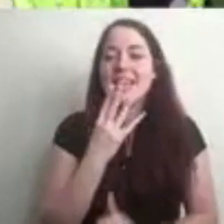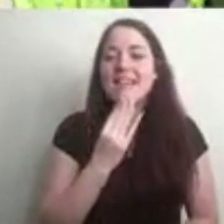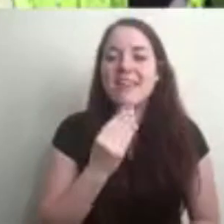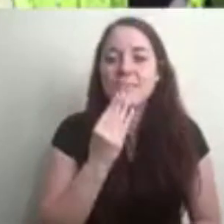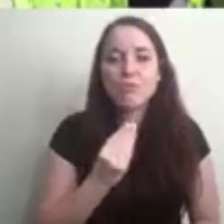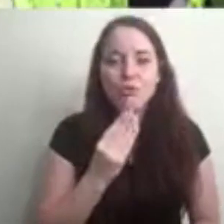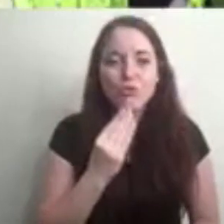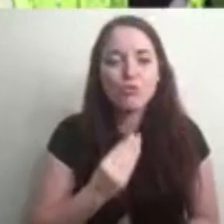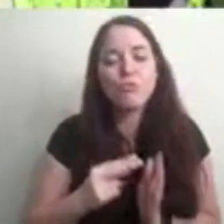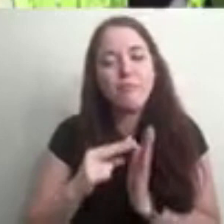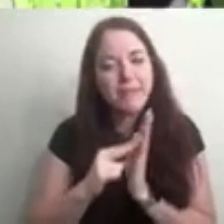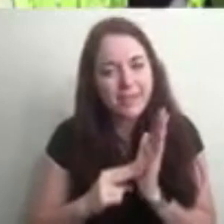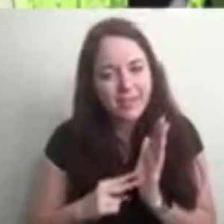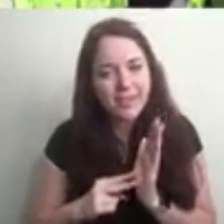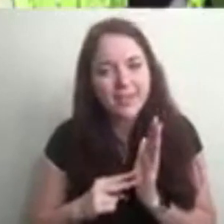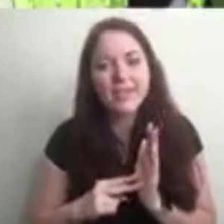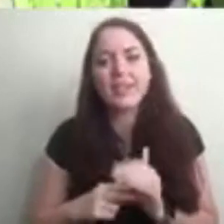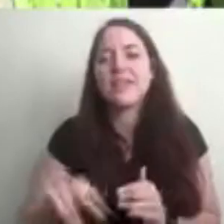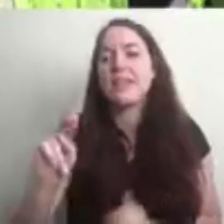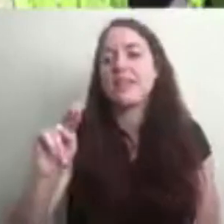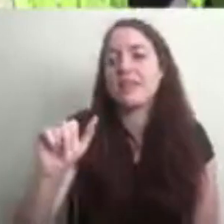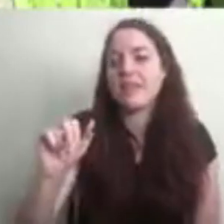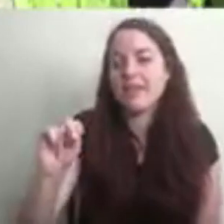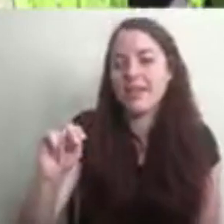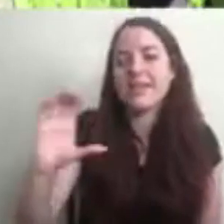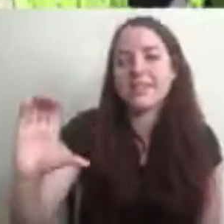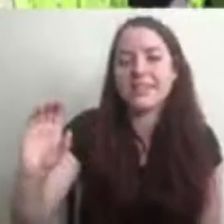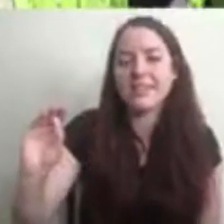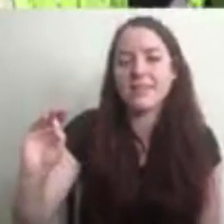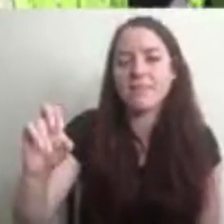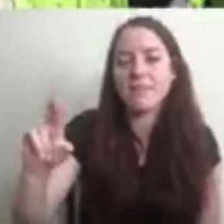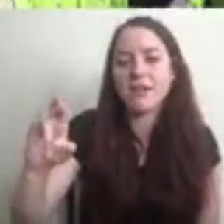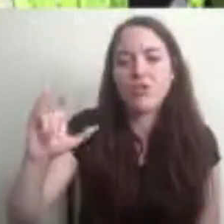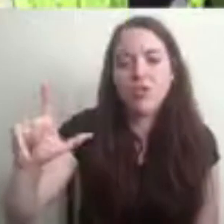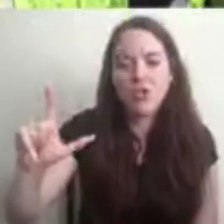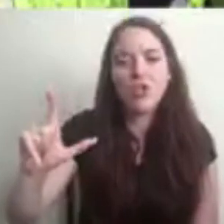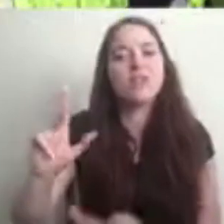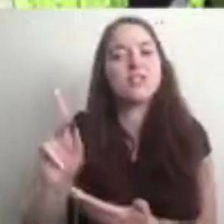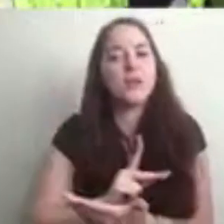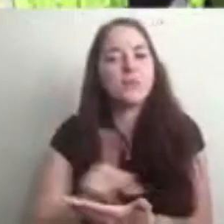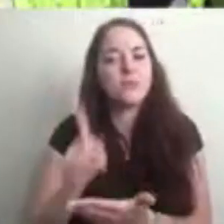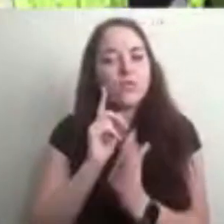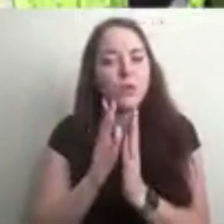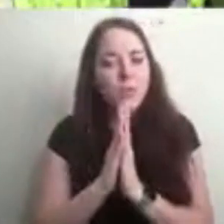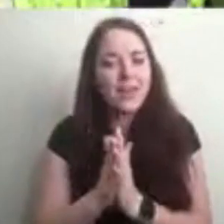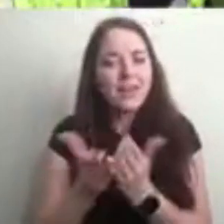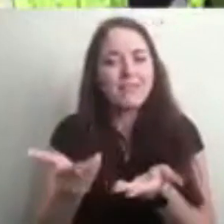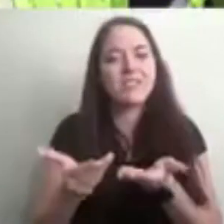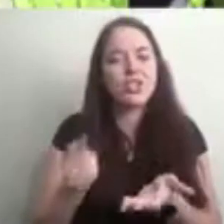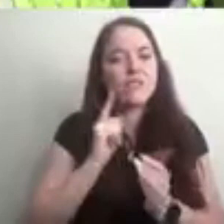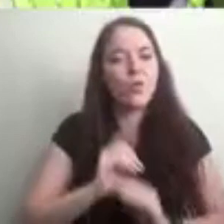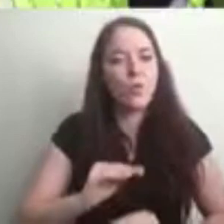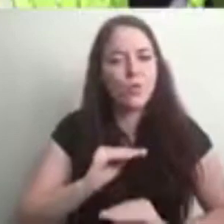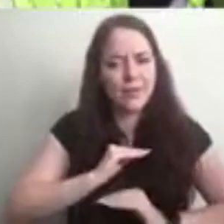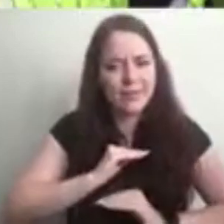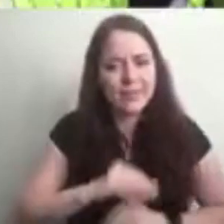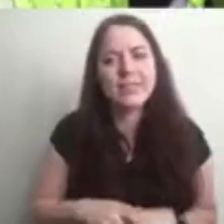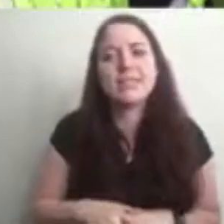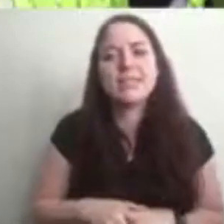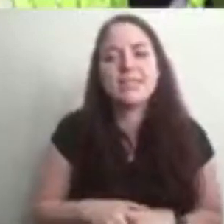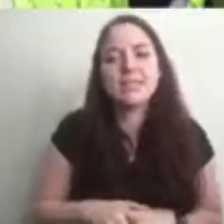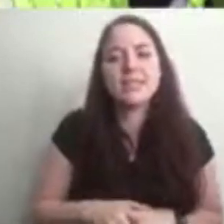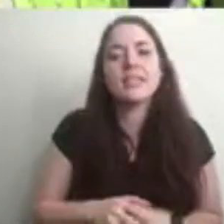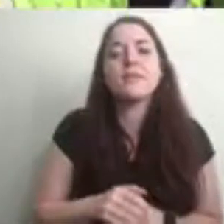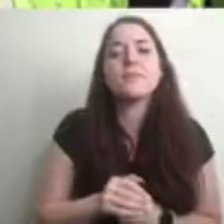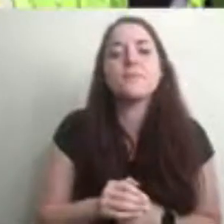to wholeness. Oh, give thanks to God, and open your hearts to love.